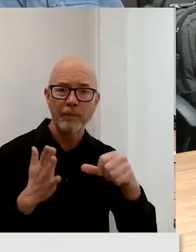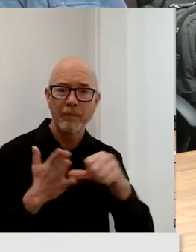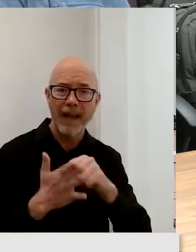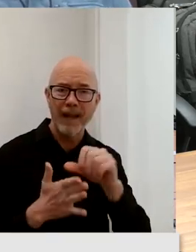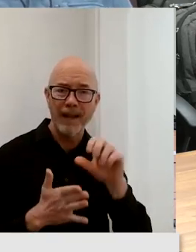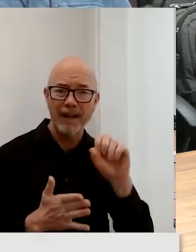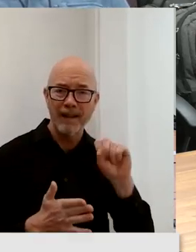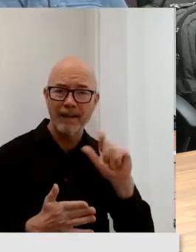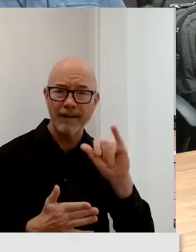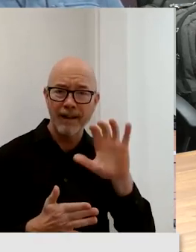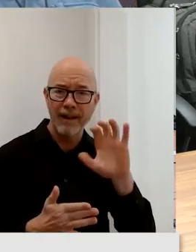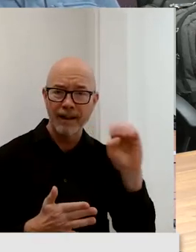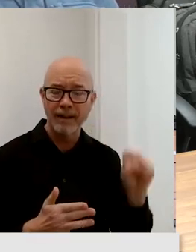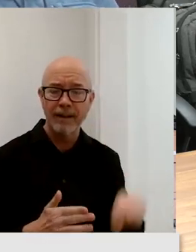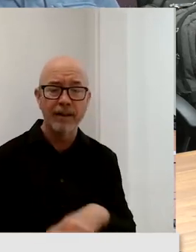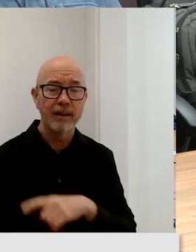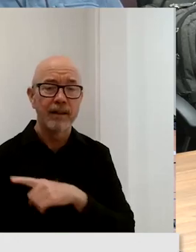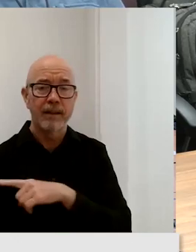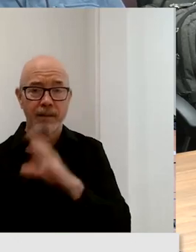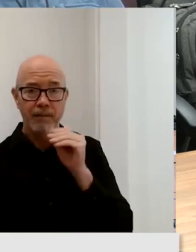The VIT doesn't exist anymore.